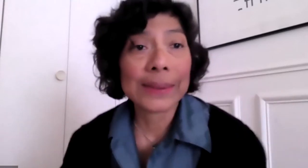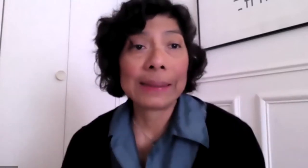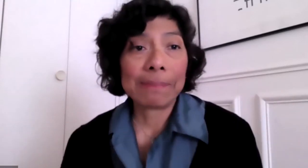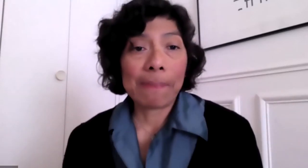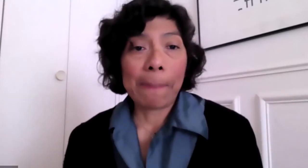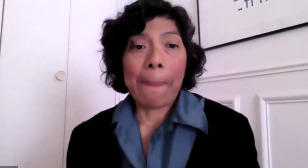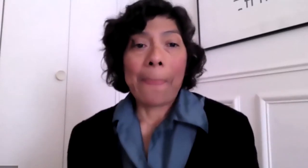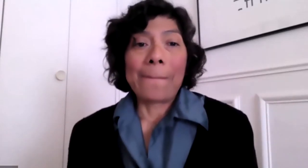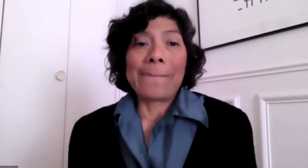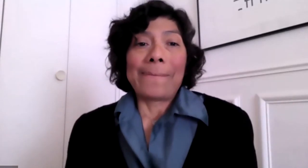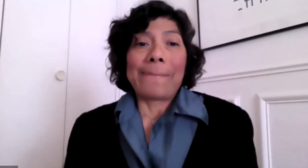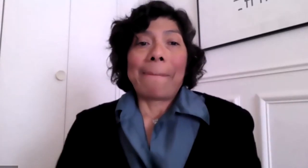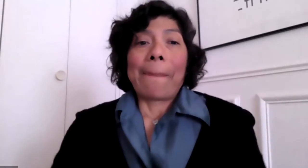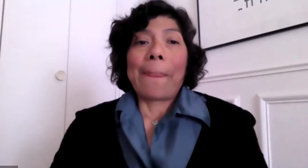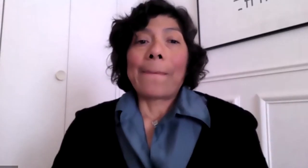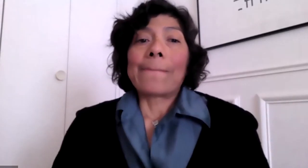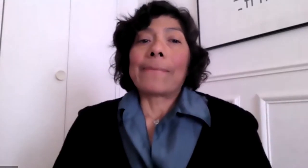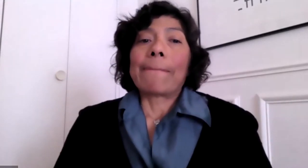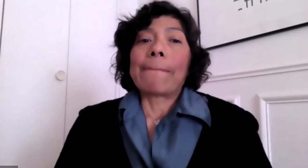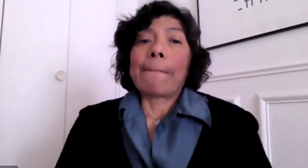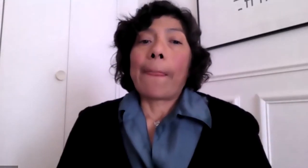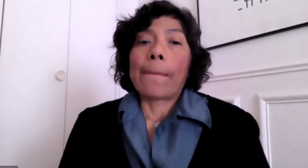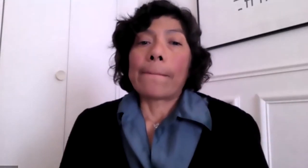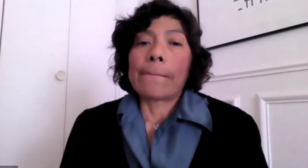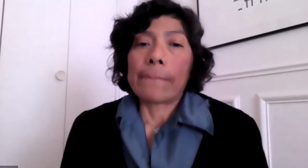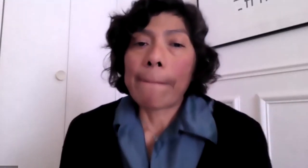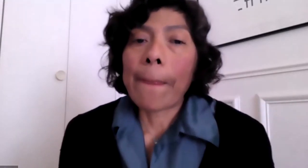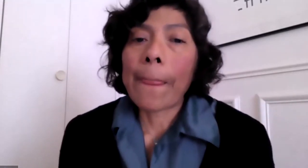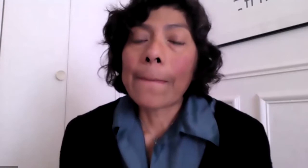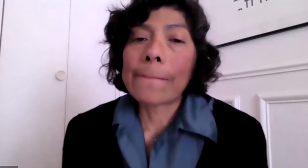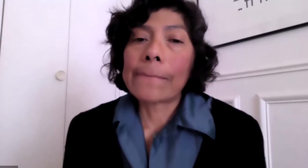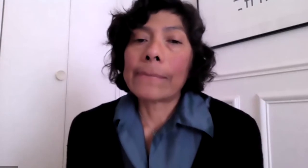used for this purpose.